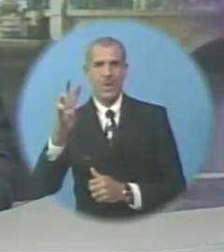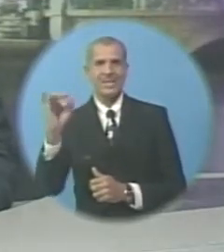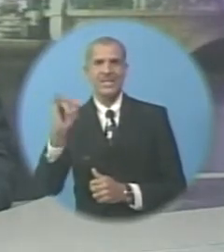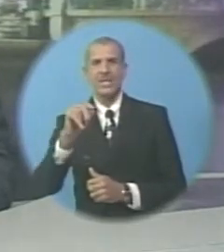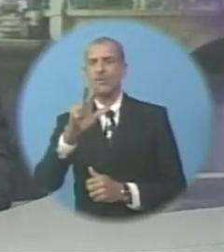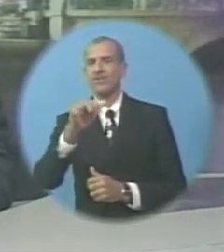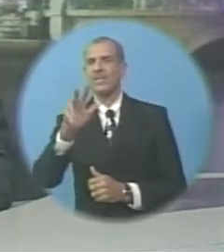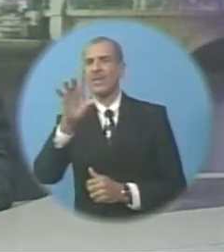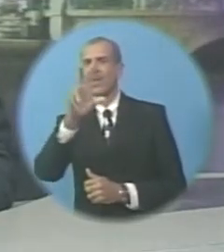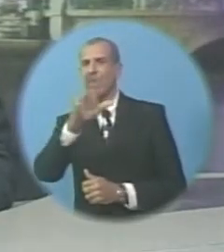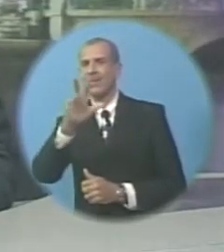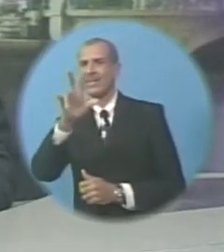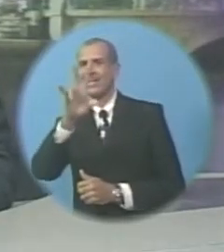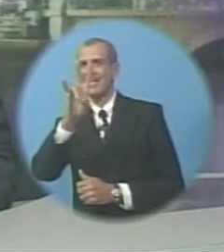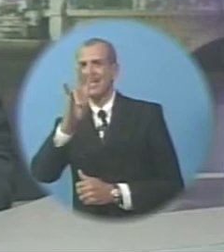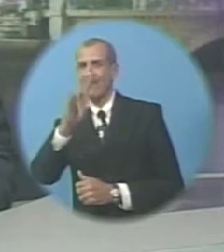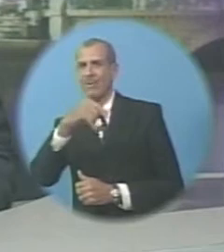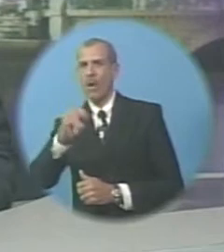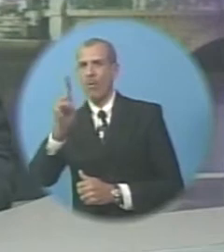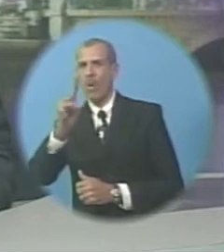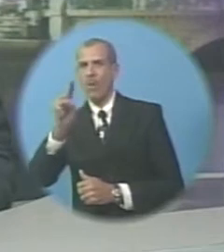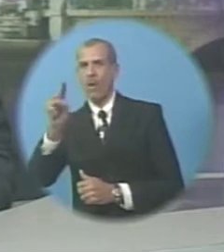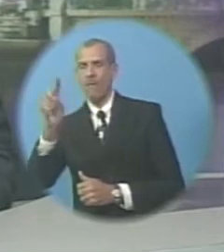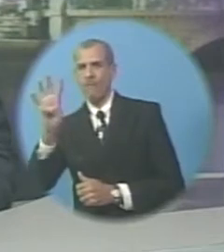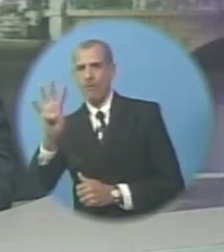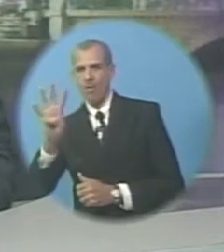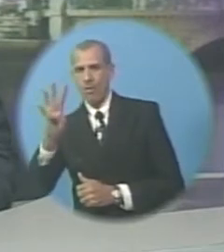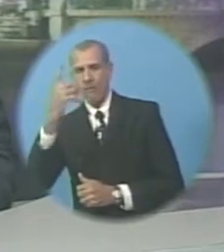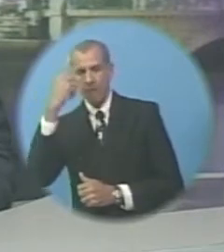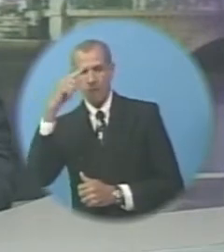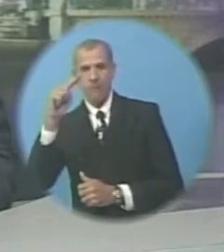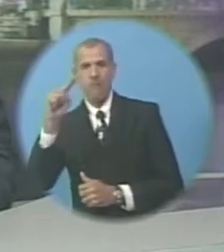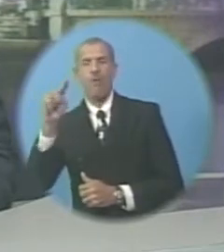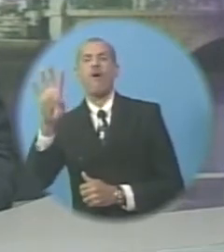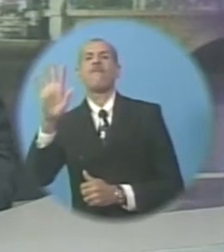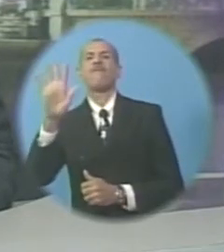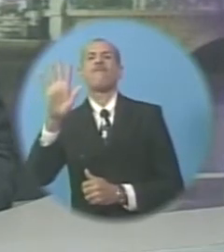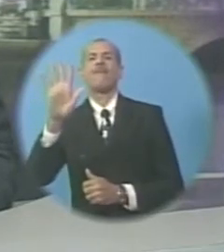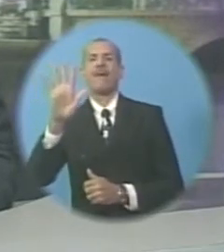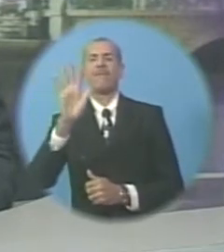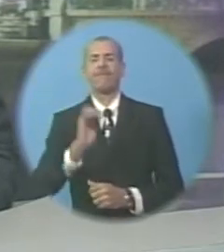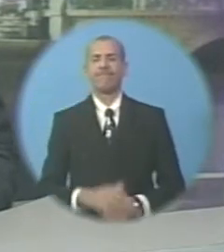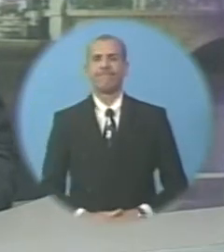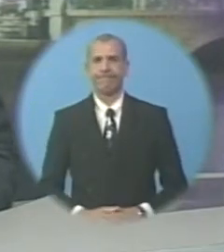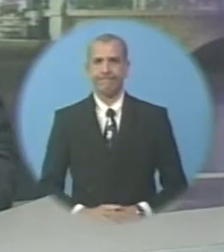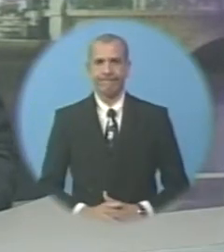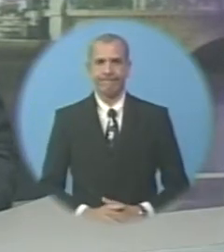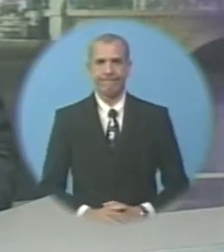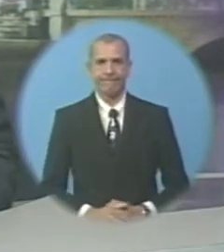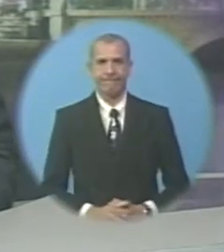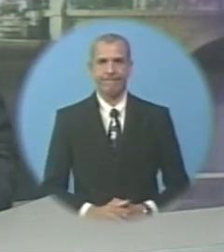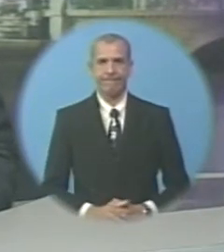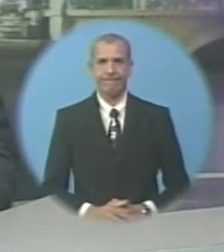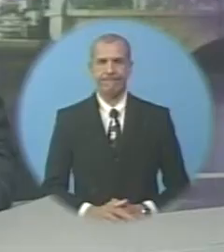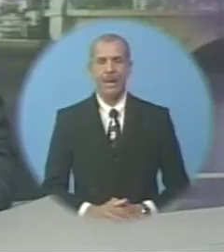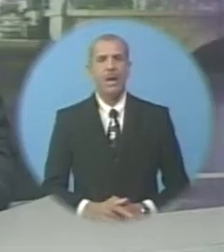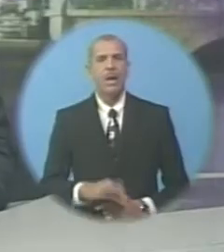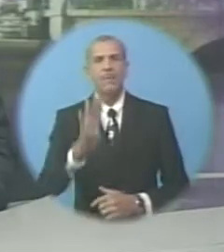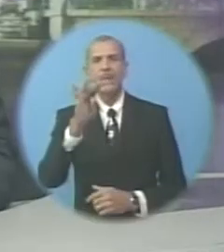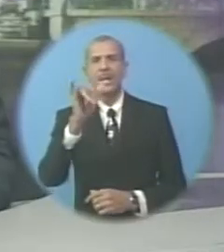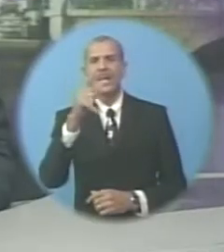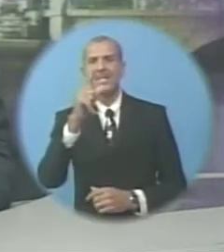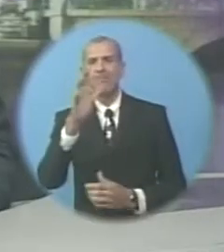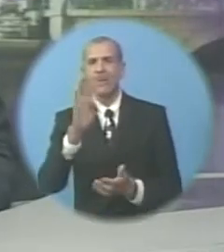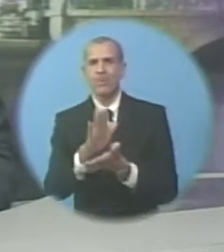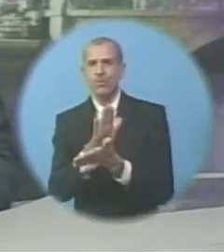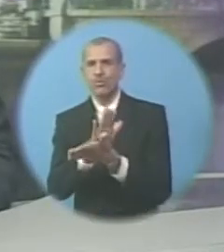Indies 337 and 114 For 5 Well, Bailey's primary